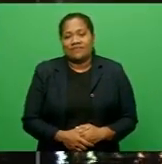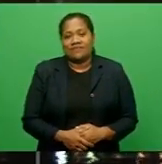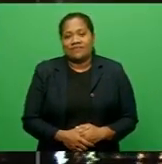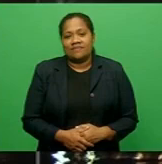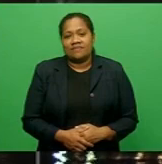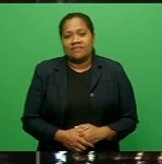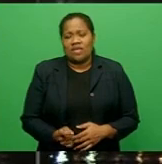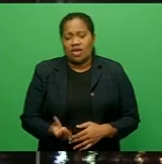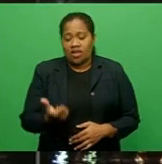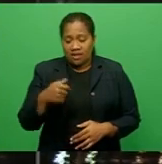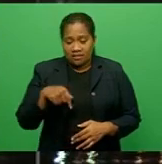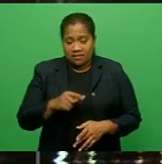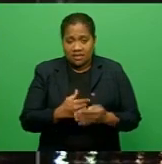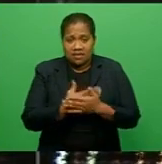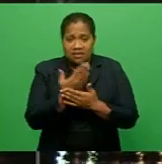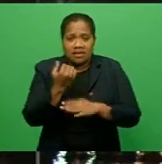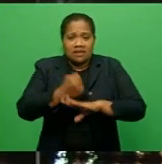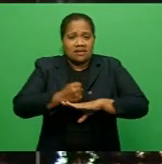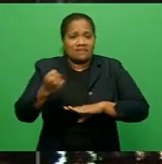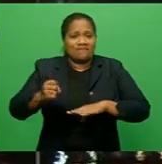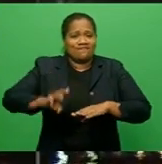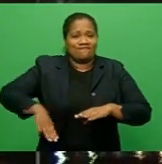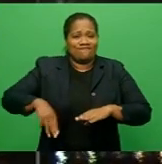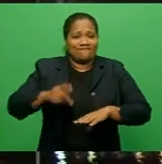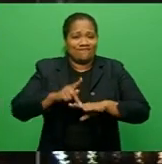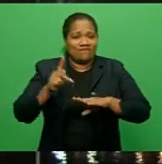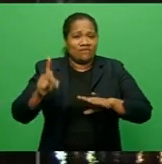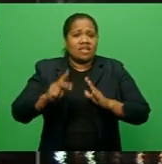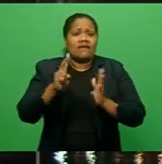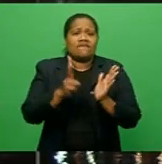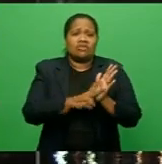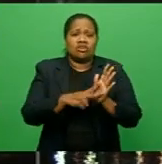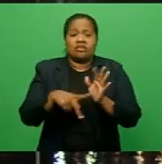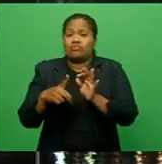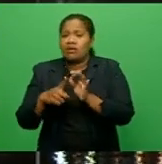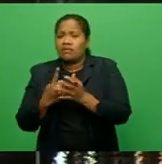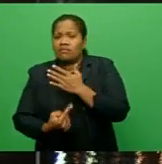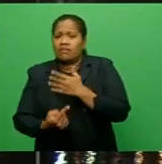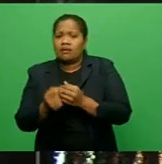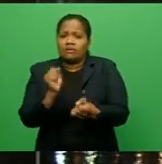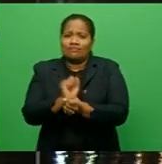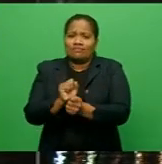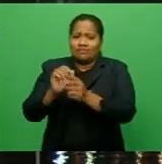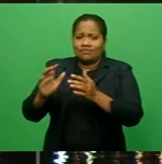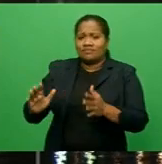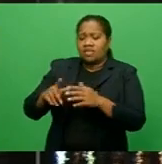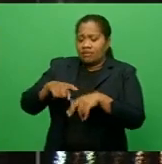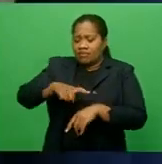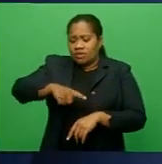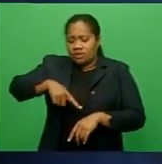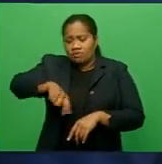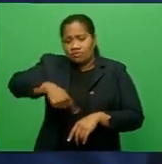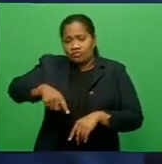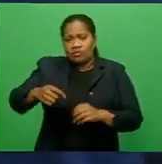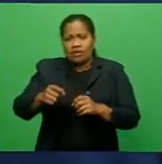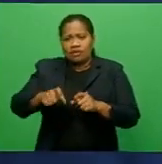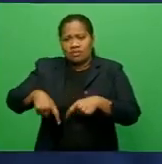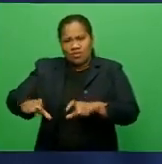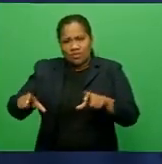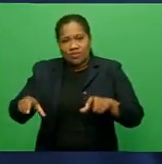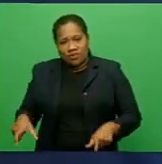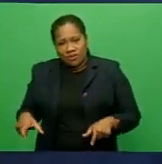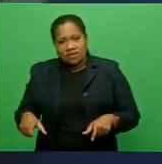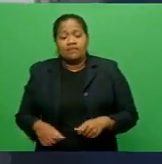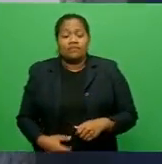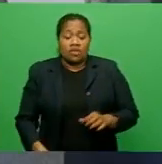And earlier in the day, Government Member of Parliament Vijendra Prakash was released on bail by the Suba Magistrate's Court. Prakash is charged with